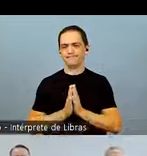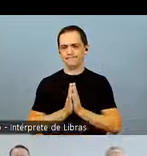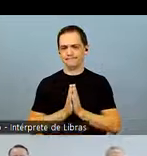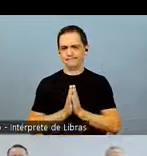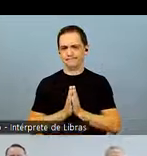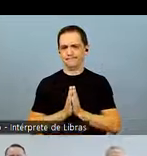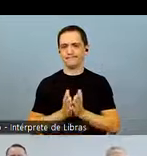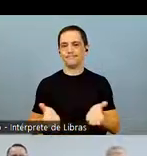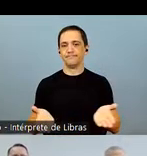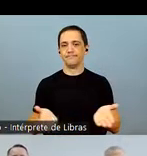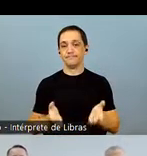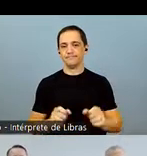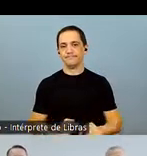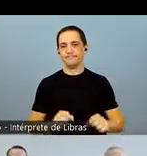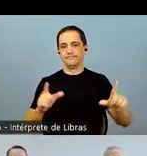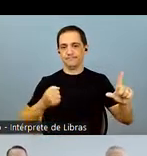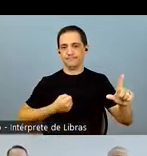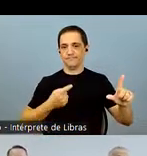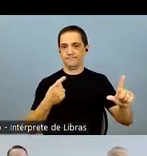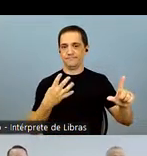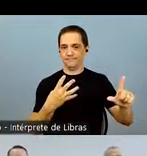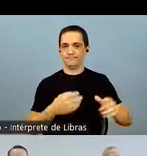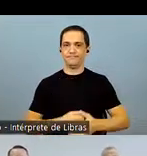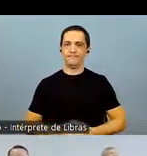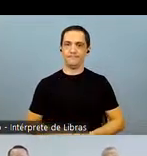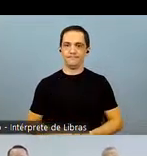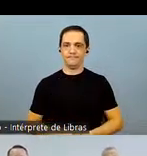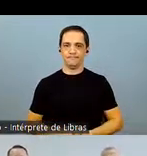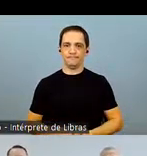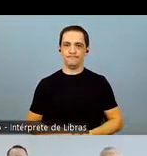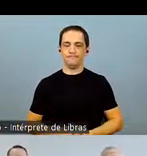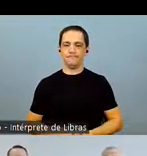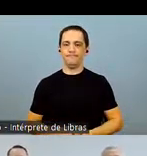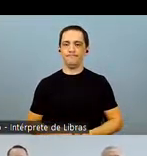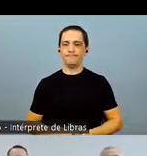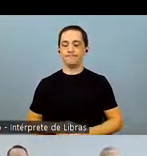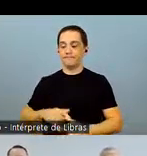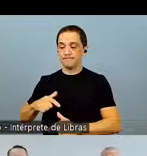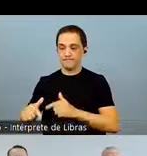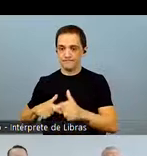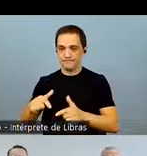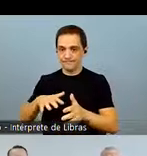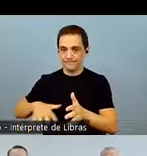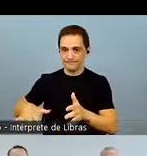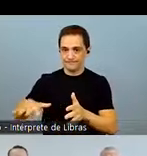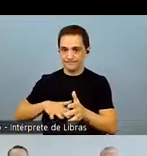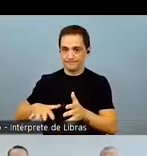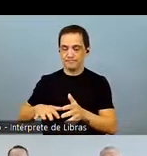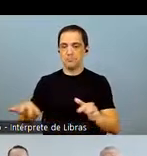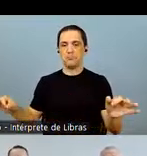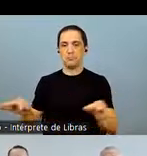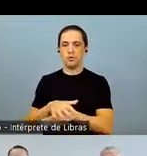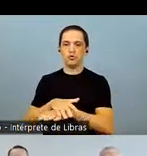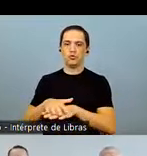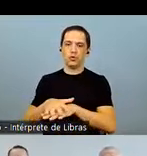for the 21-22 crop year. Okay, please let's go to slide 14. On the